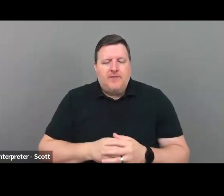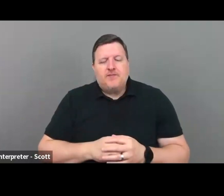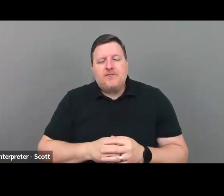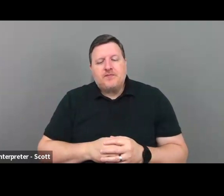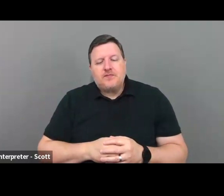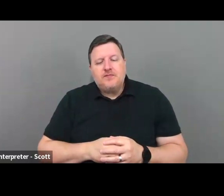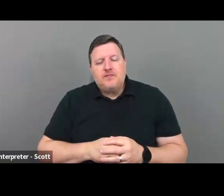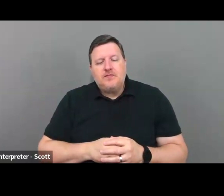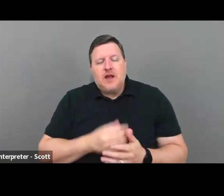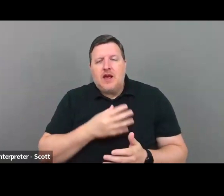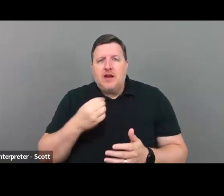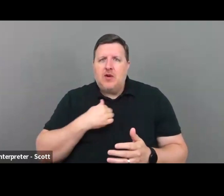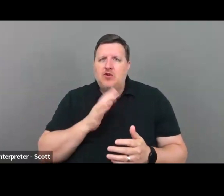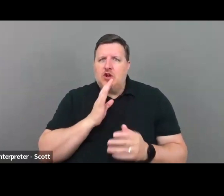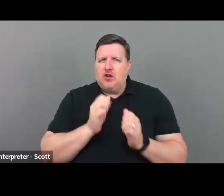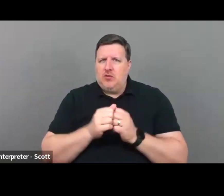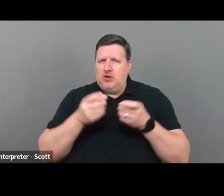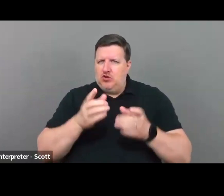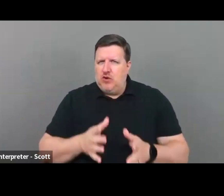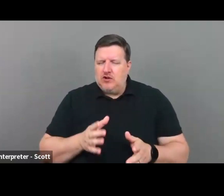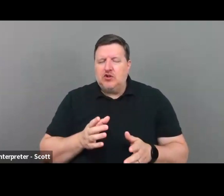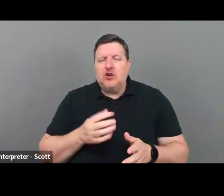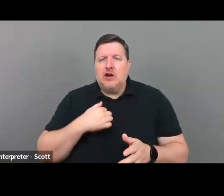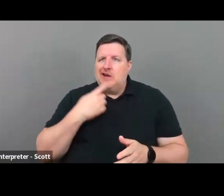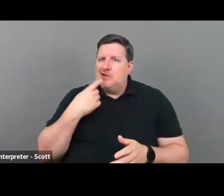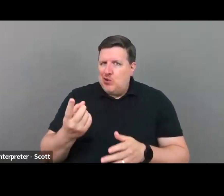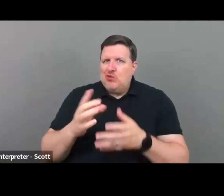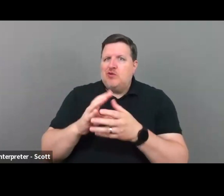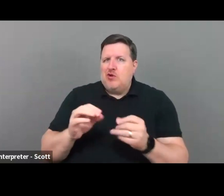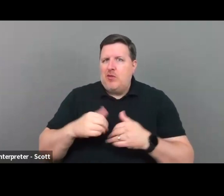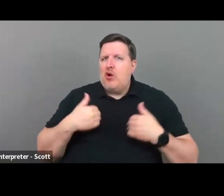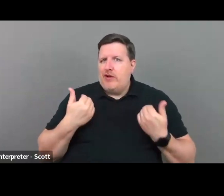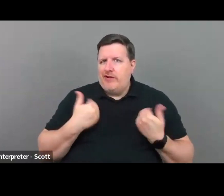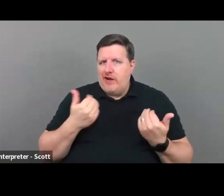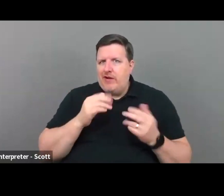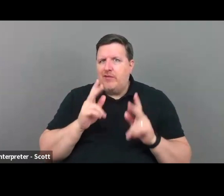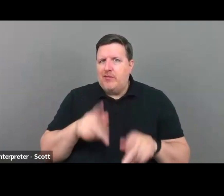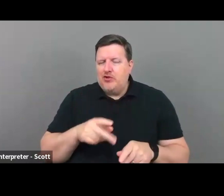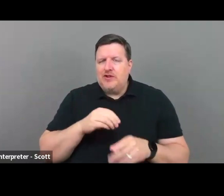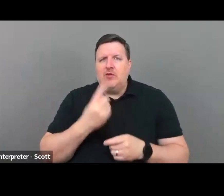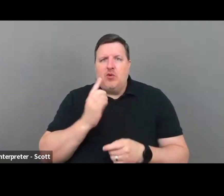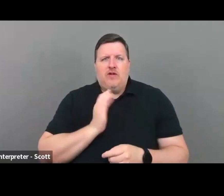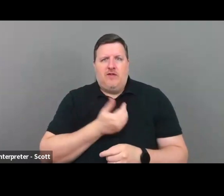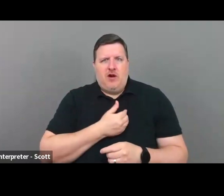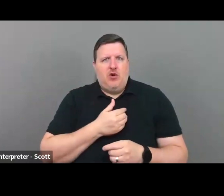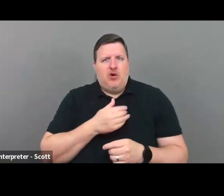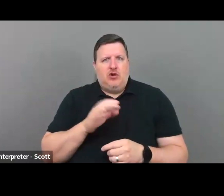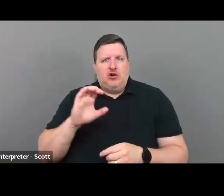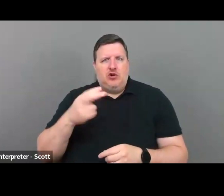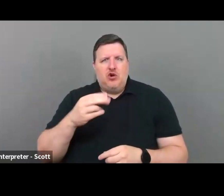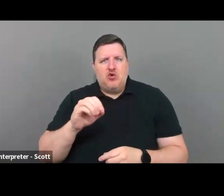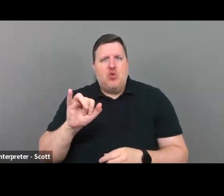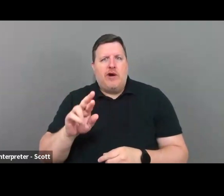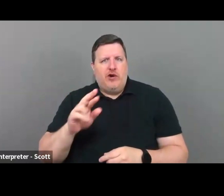um, I was talking to the director and I told him the story about a young person in one of our choirs, our, our boy